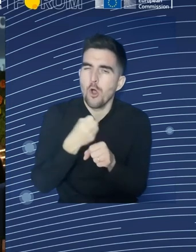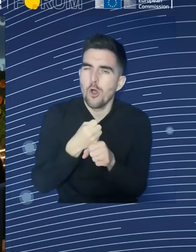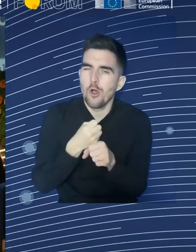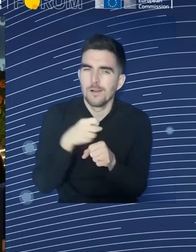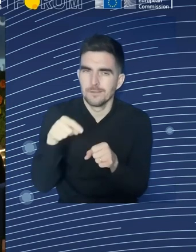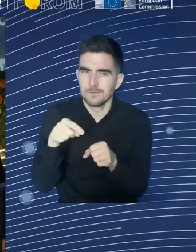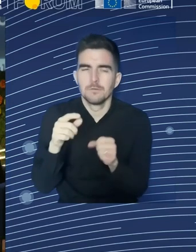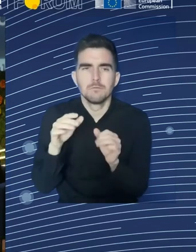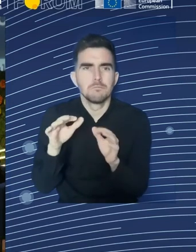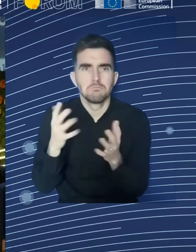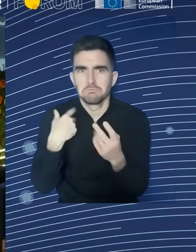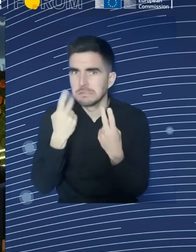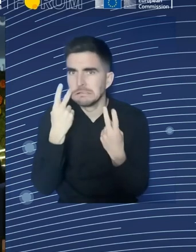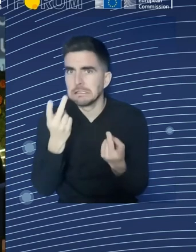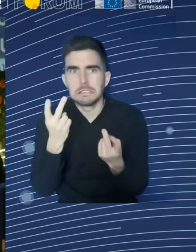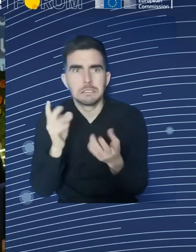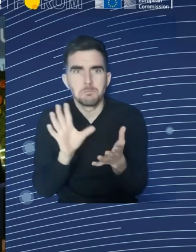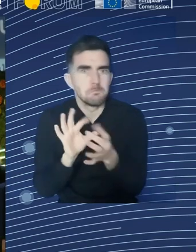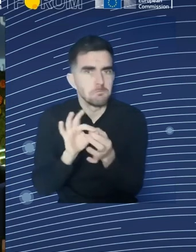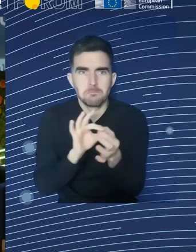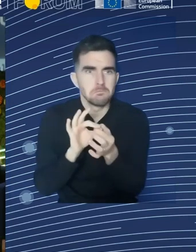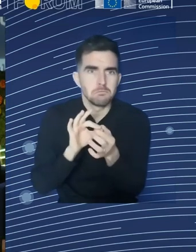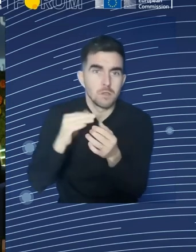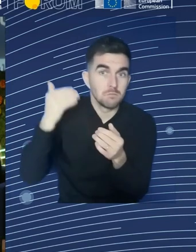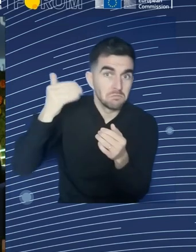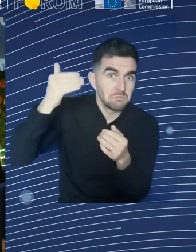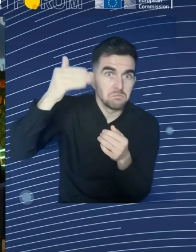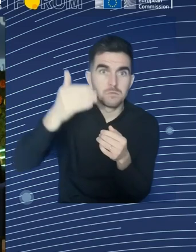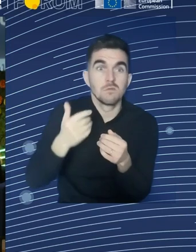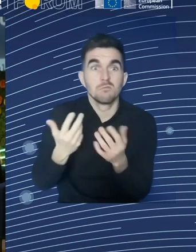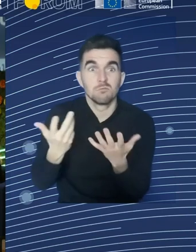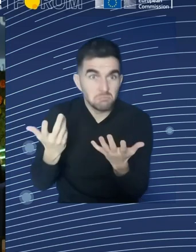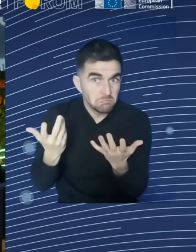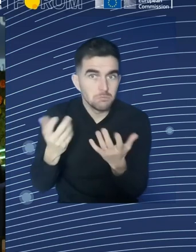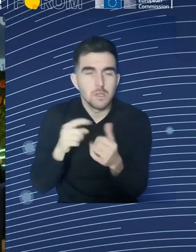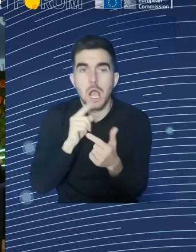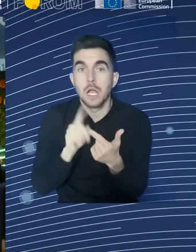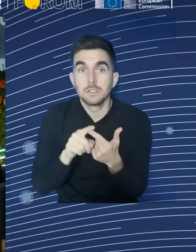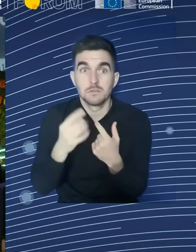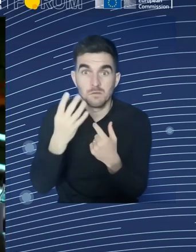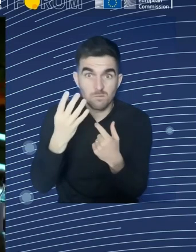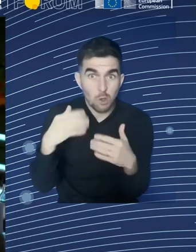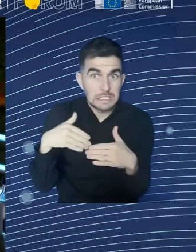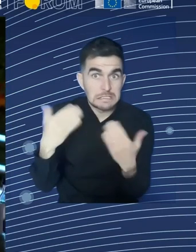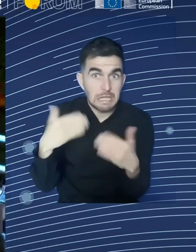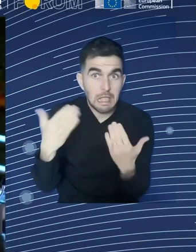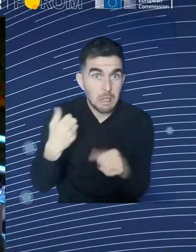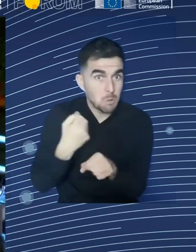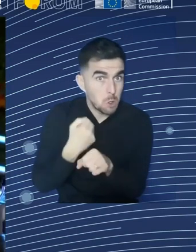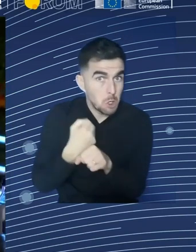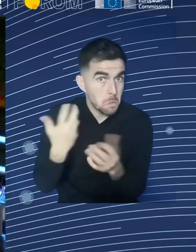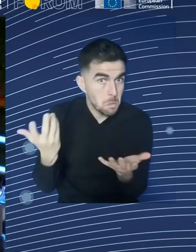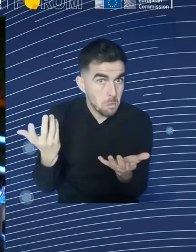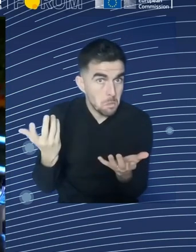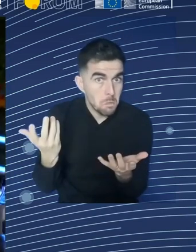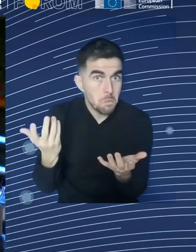Agnieszka, what are your thoughts on the four-day working week? What might be the implications for the welfare state? Well, again, it very much depends